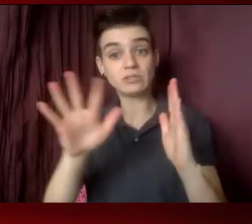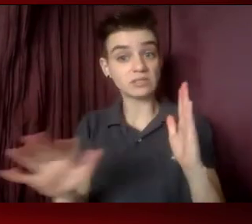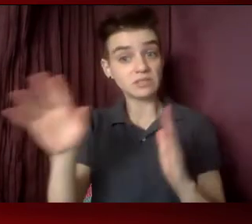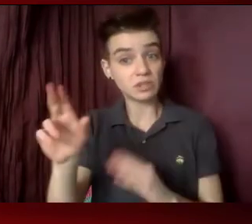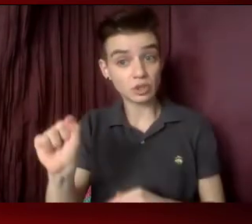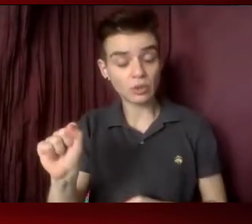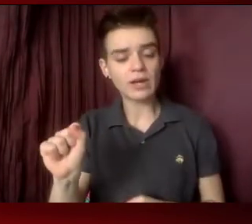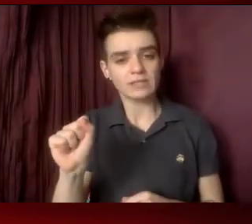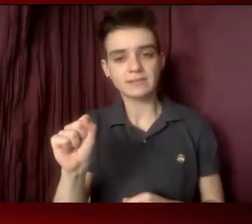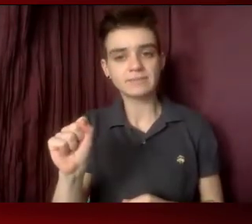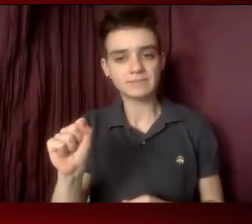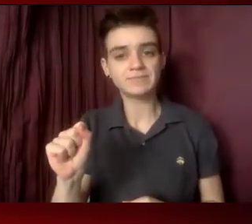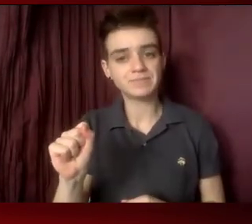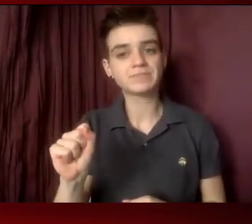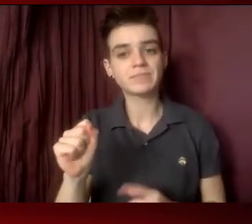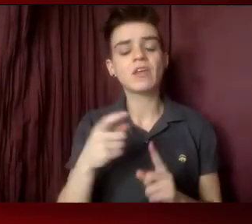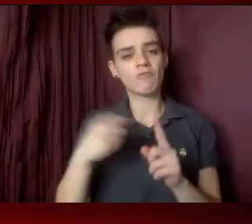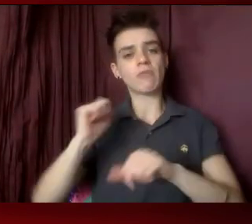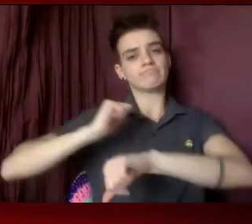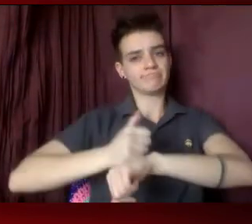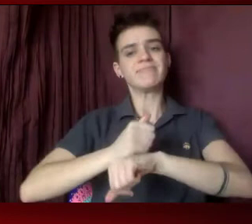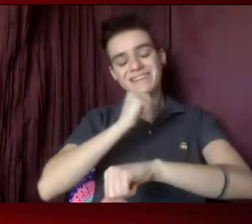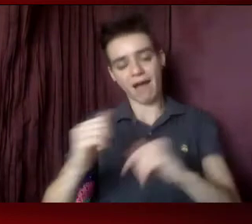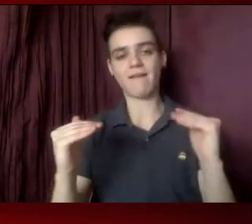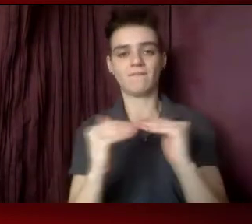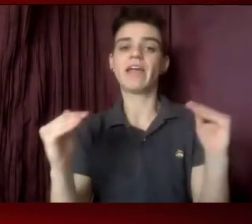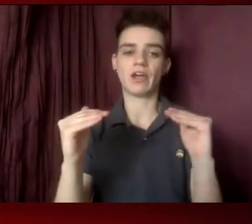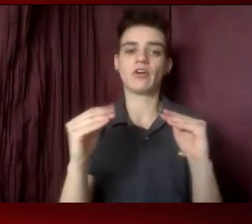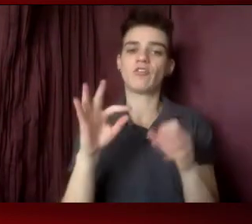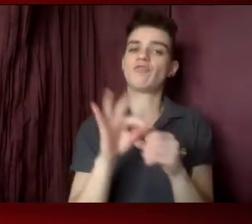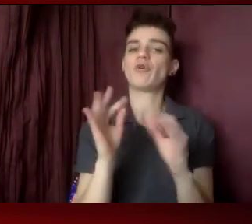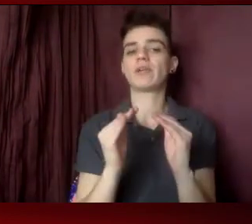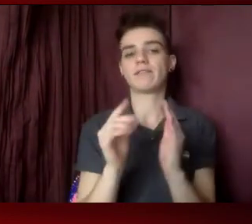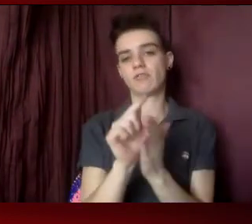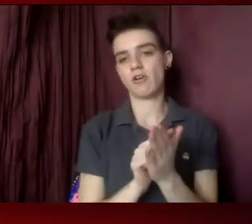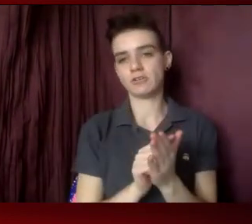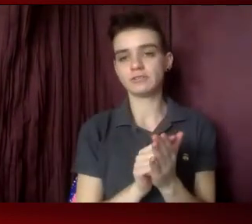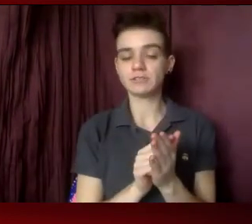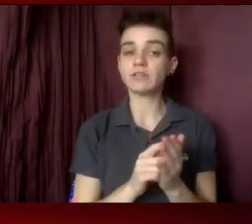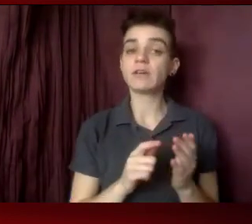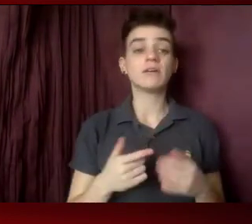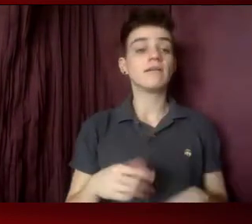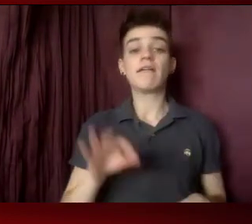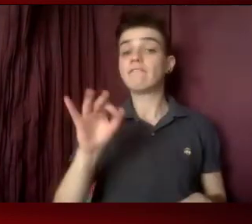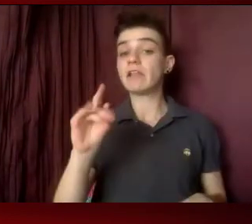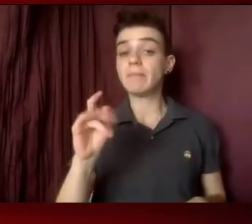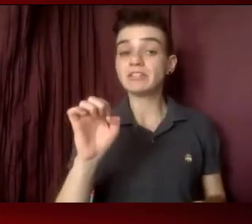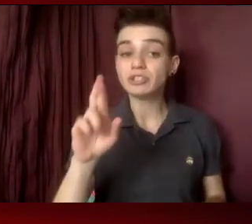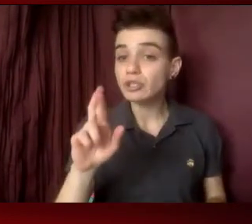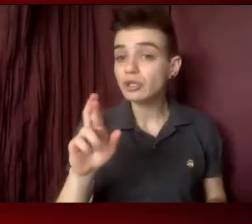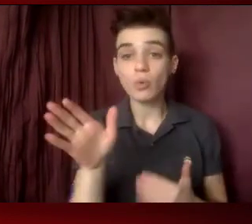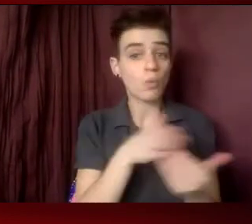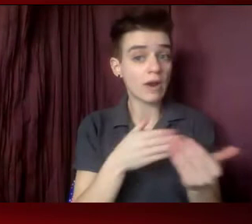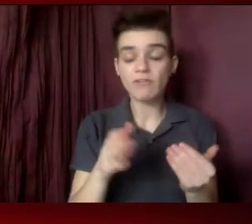bringing about unfair voting laws. We need to support the change by filibuster. need you to talk to your